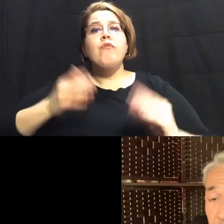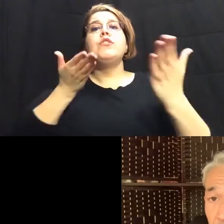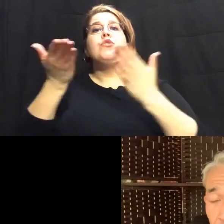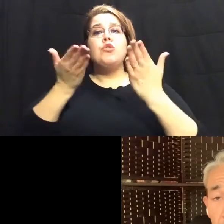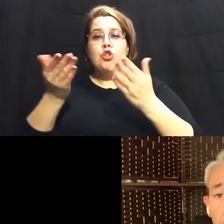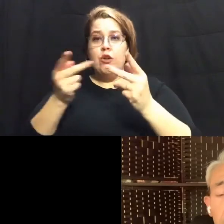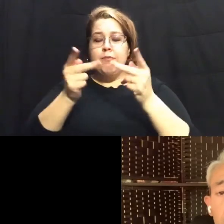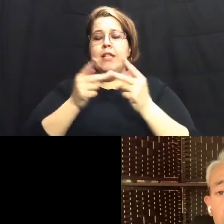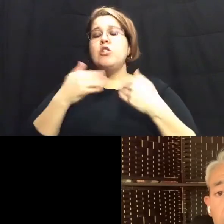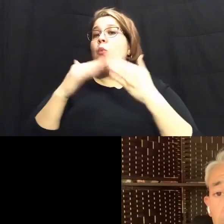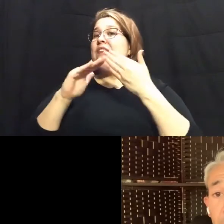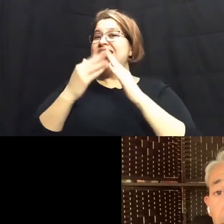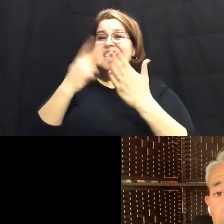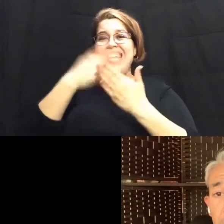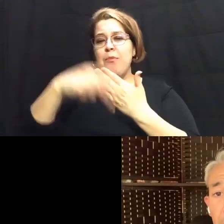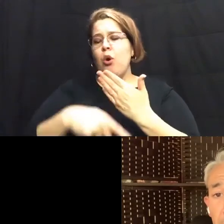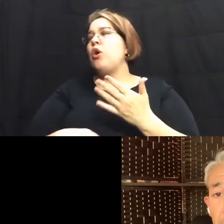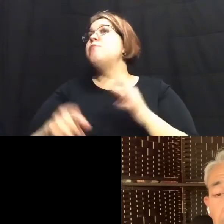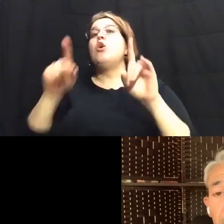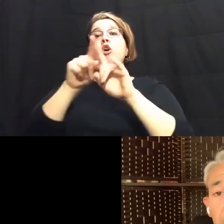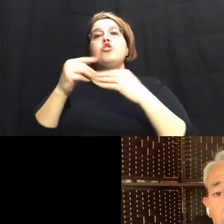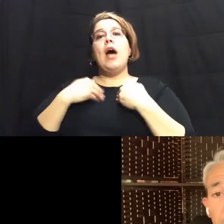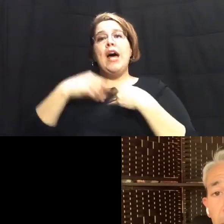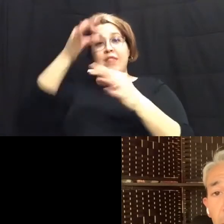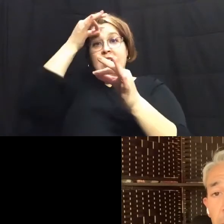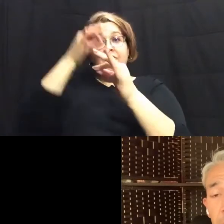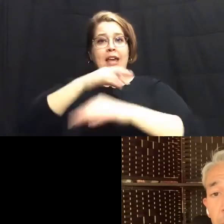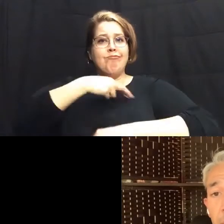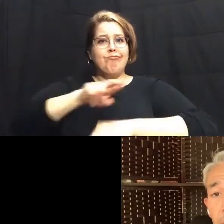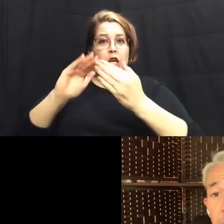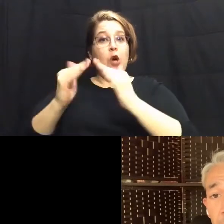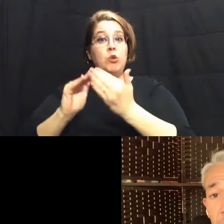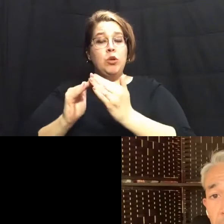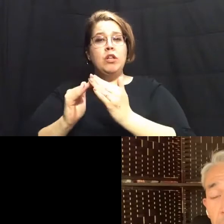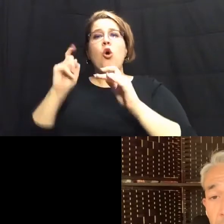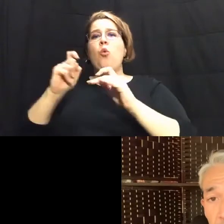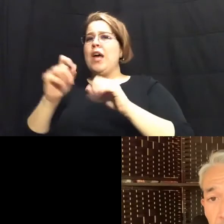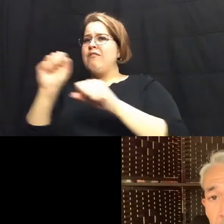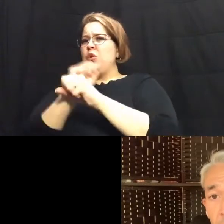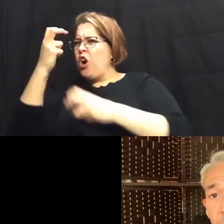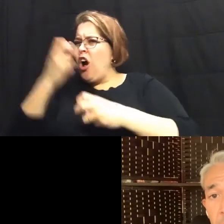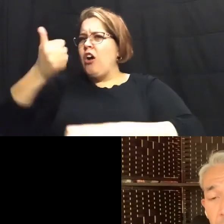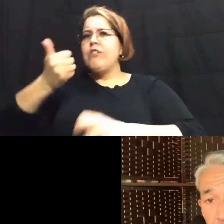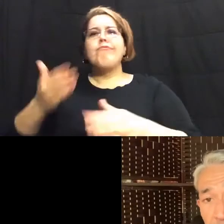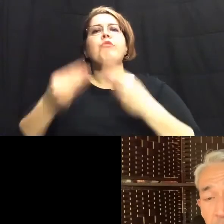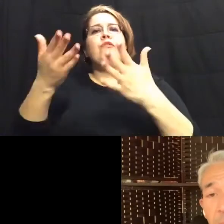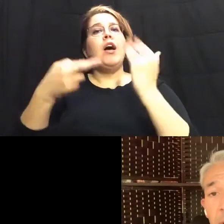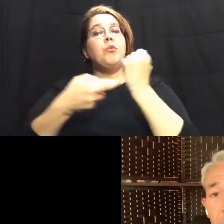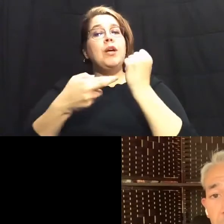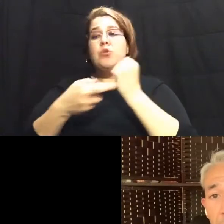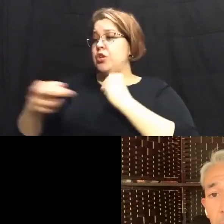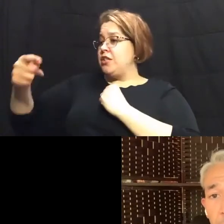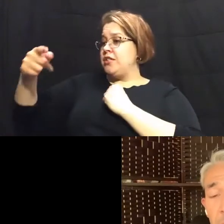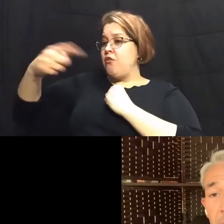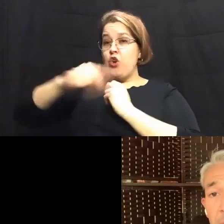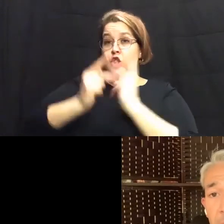have the city programs and we also have the faith community uh we have to redouble our efforts and provide resources for those service providers